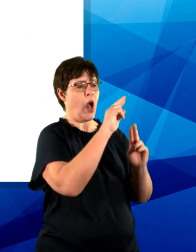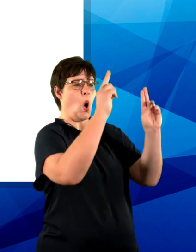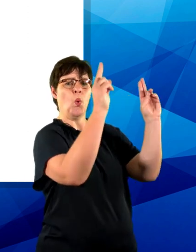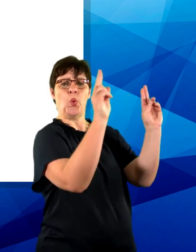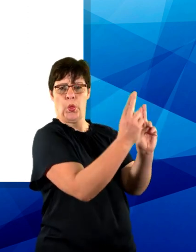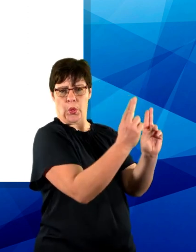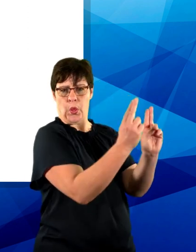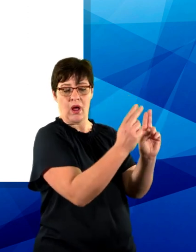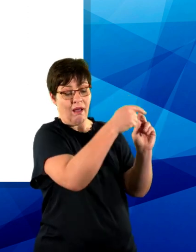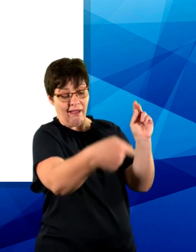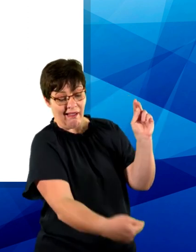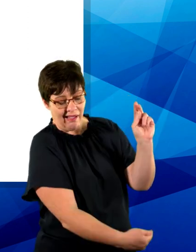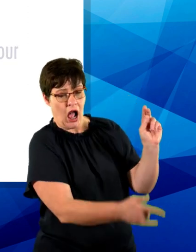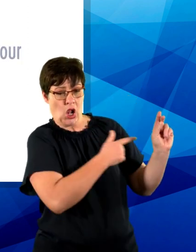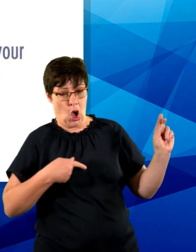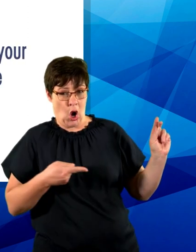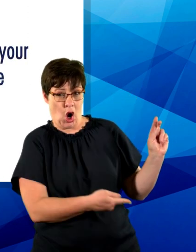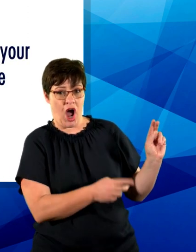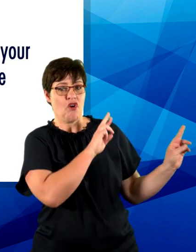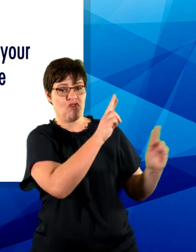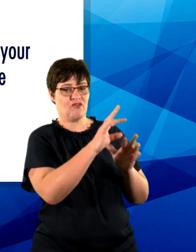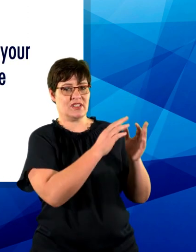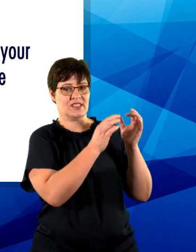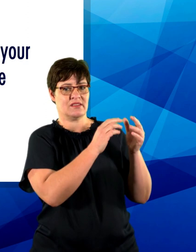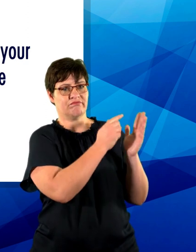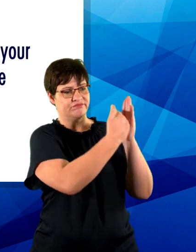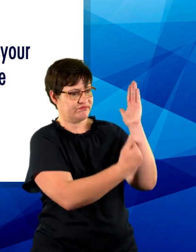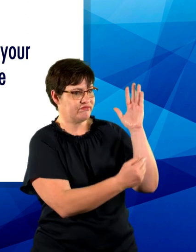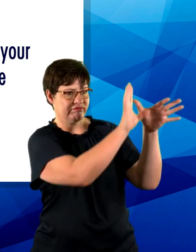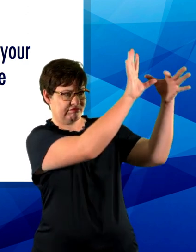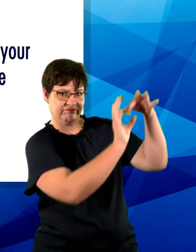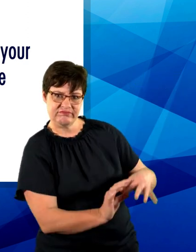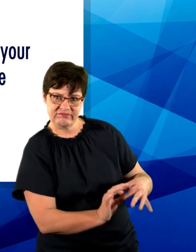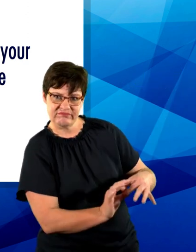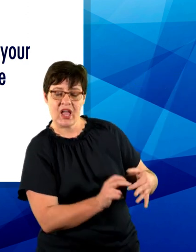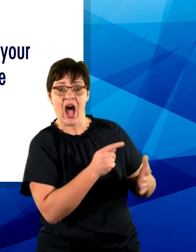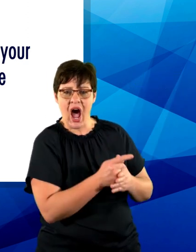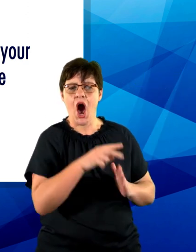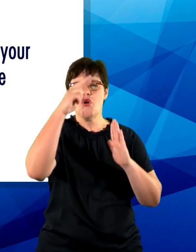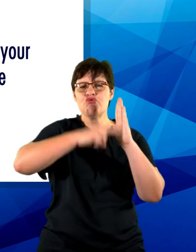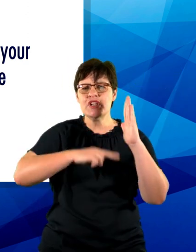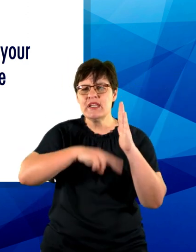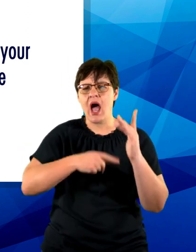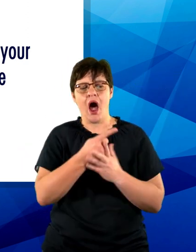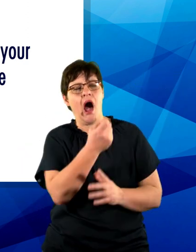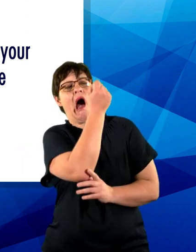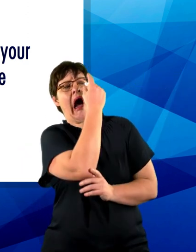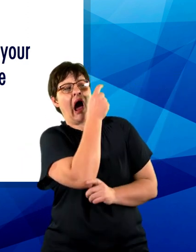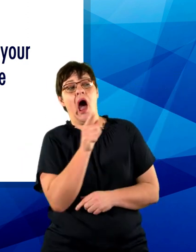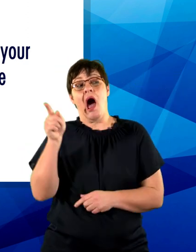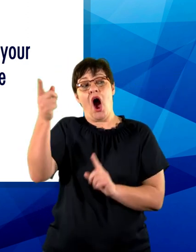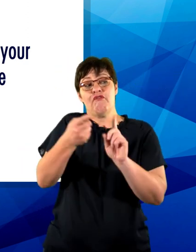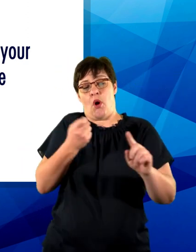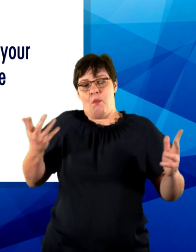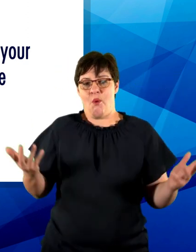of the entry in the reference list. The purpose of a text reference is to provide the reader with proof of the source of your information,